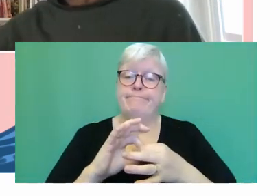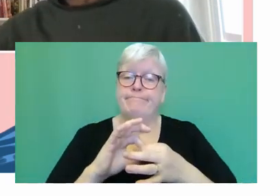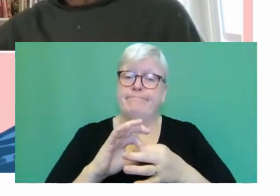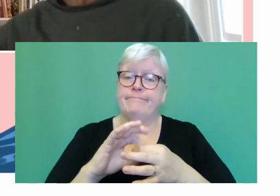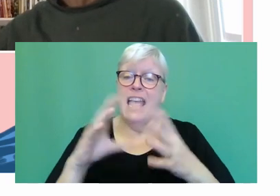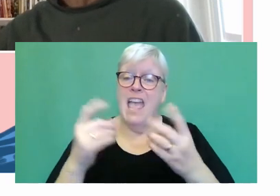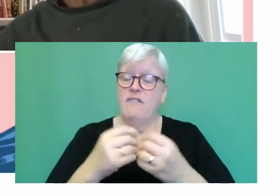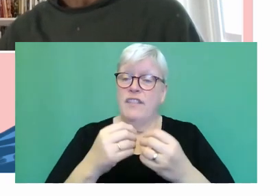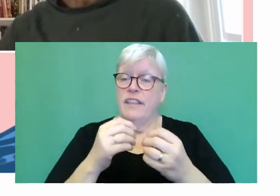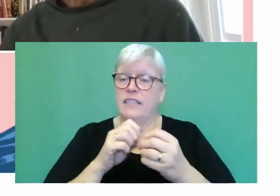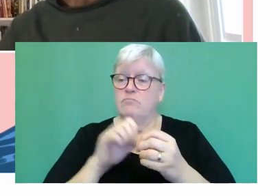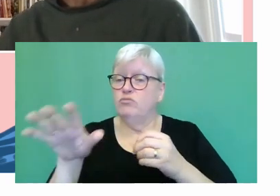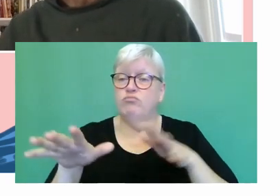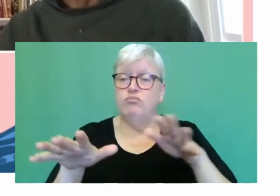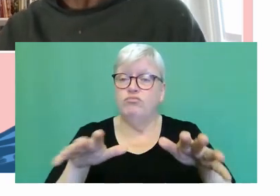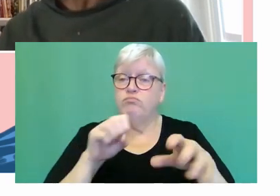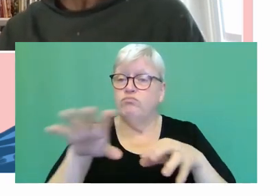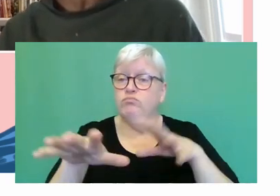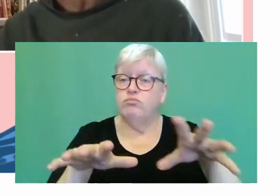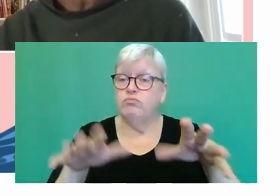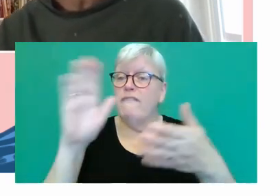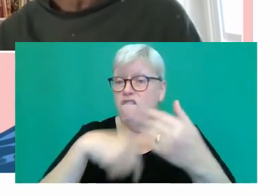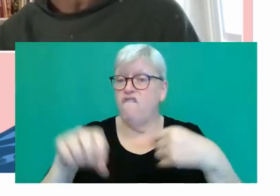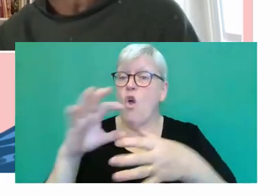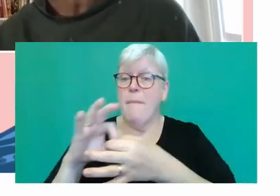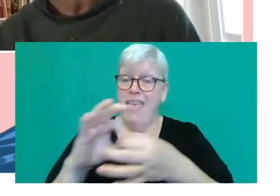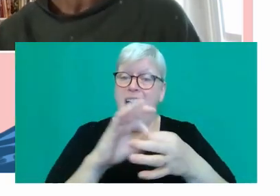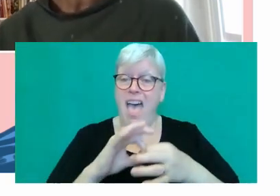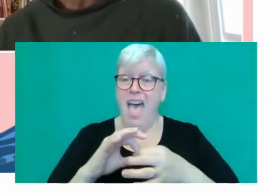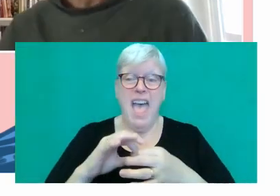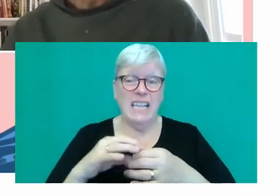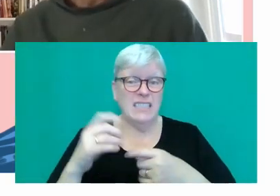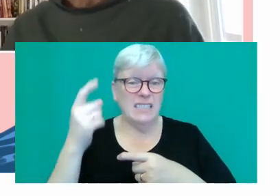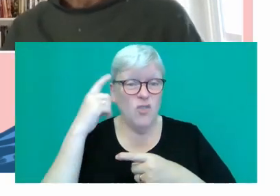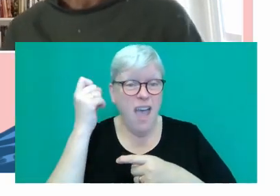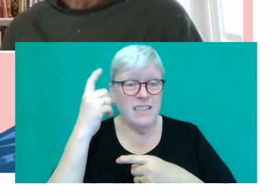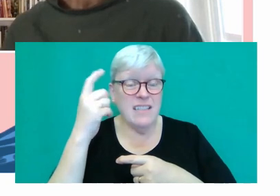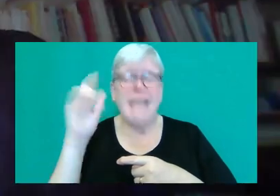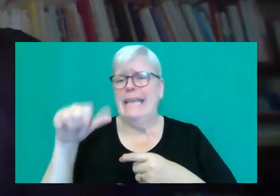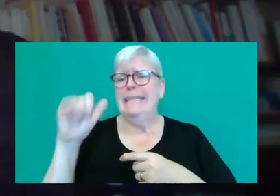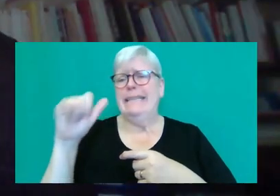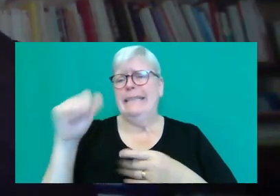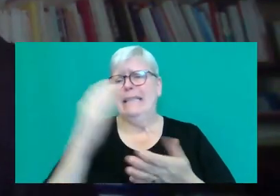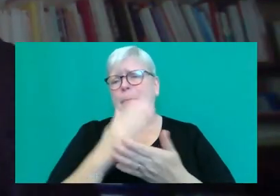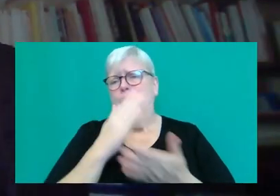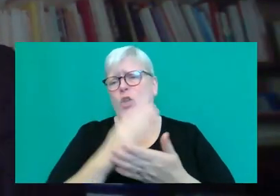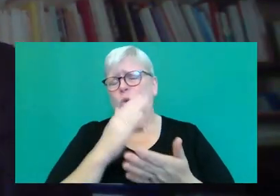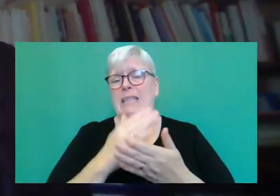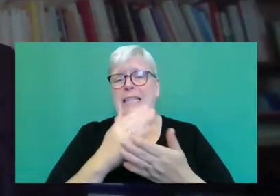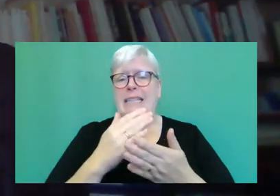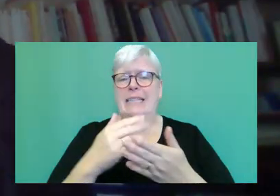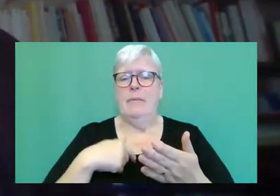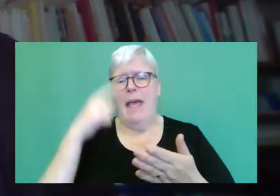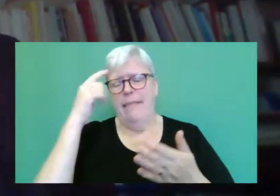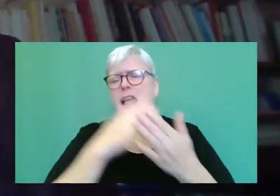fell into place around that. Does that, does that make any sense? Absolutely. Yeah. Yeah. Because I mean, I think Love Marriage to my